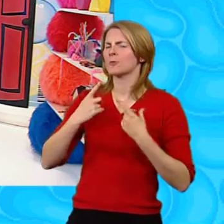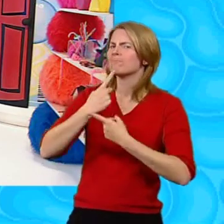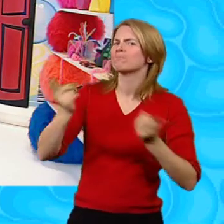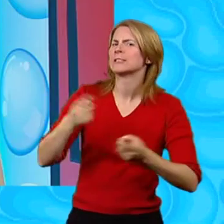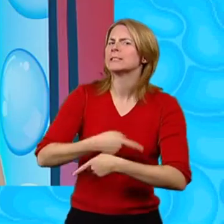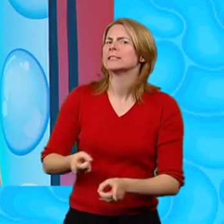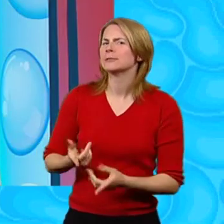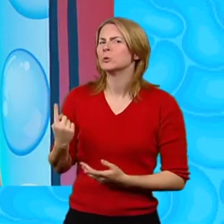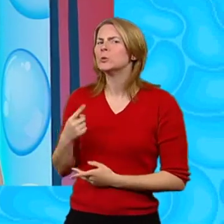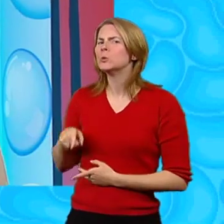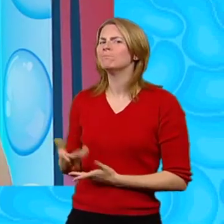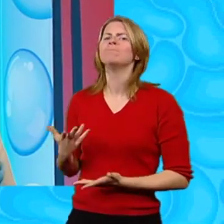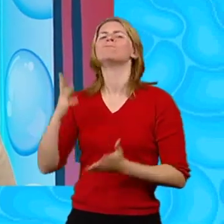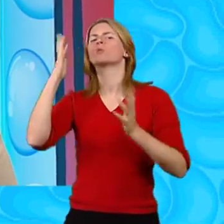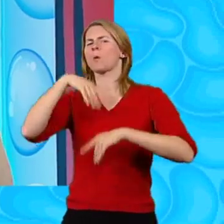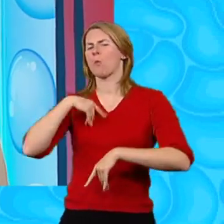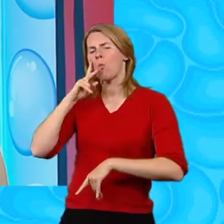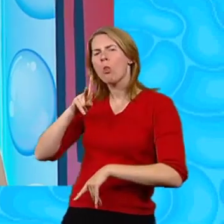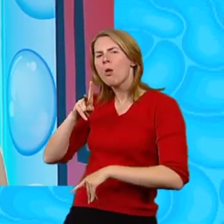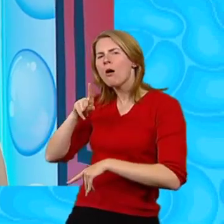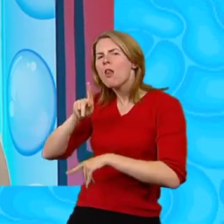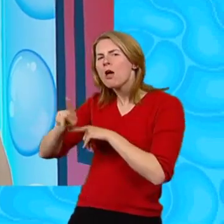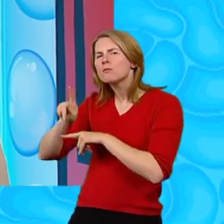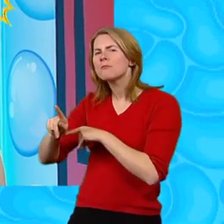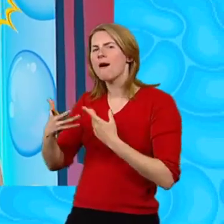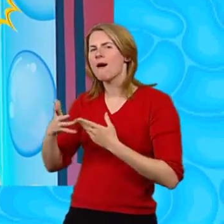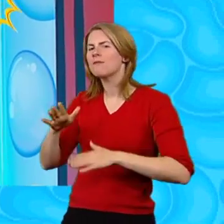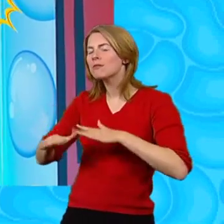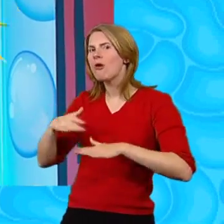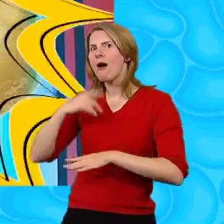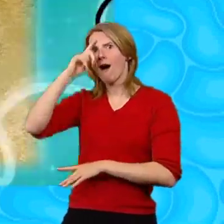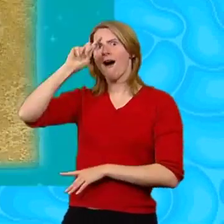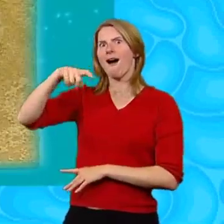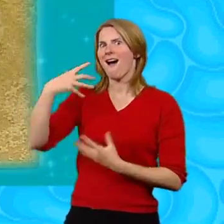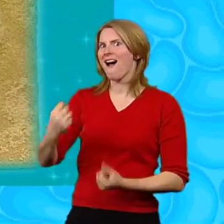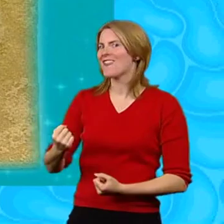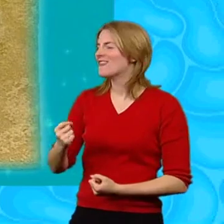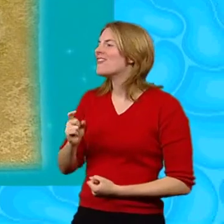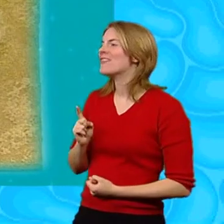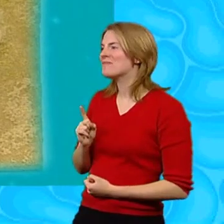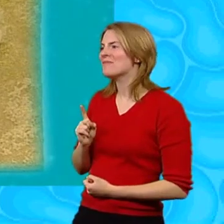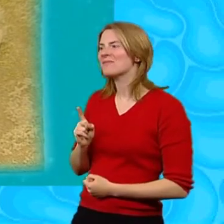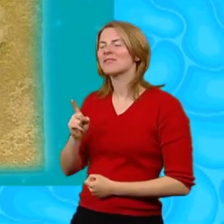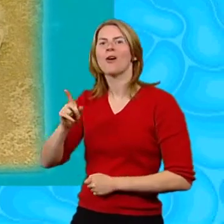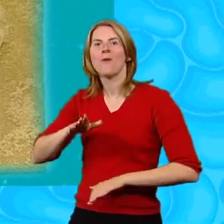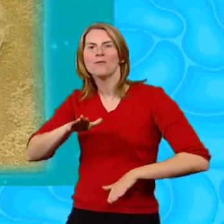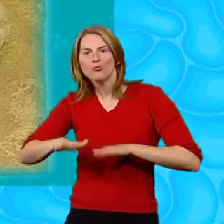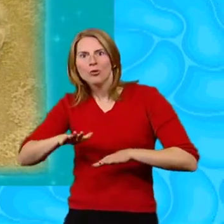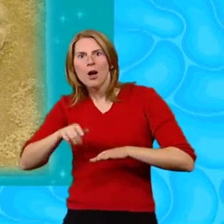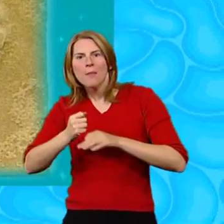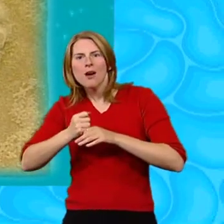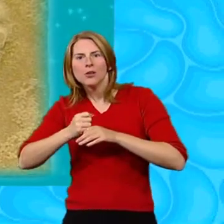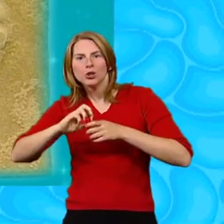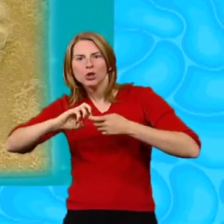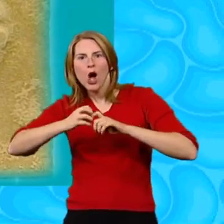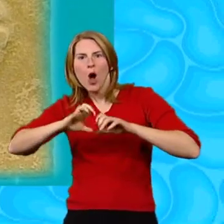later. But I have to say, these footprints have given me an idea. Try setting your footprints in stone and